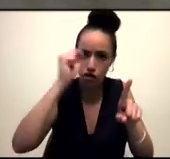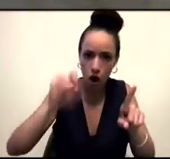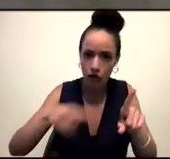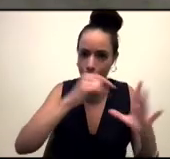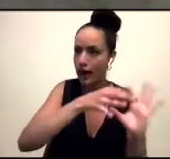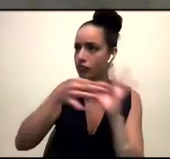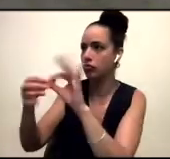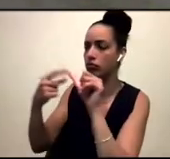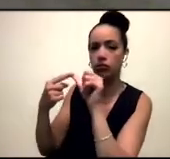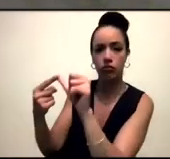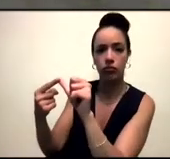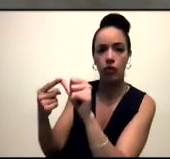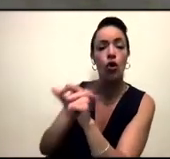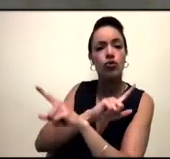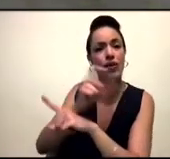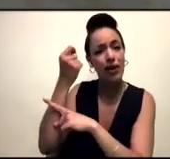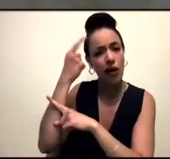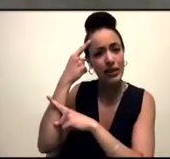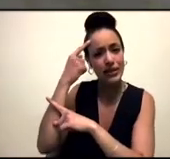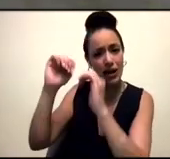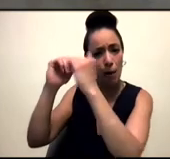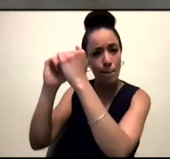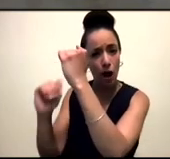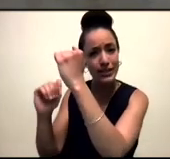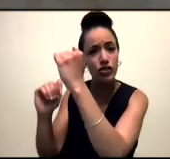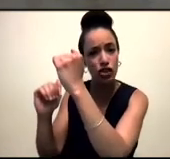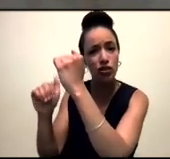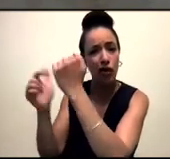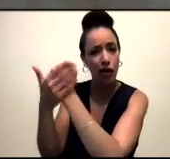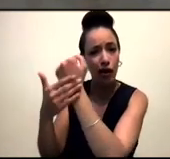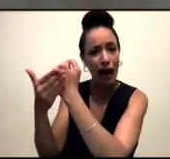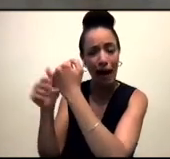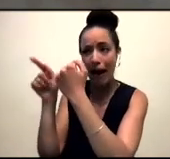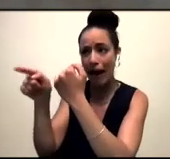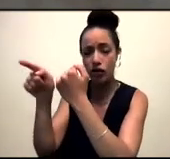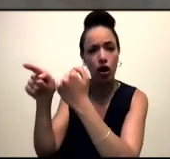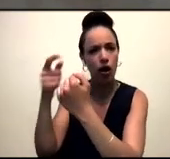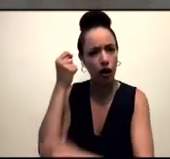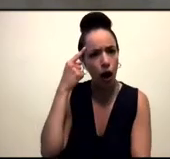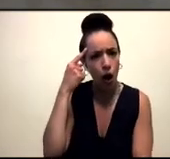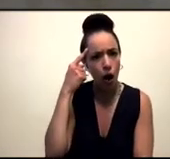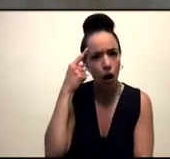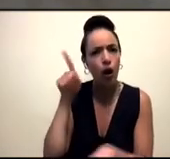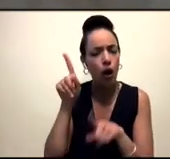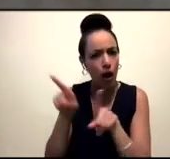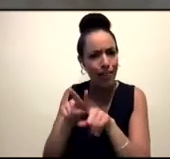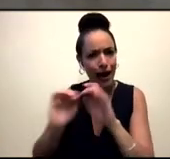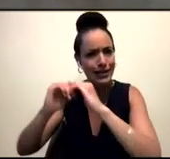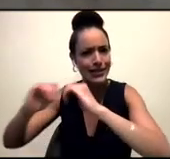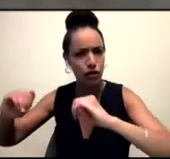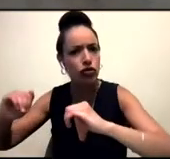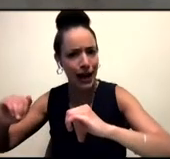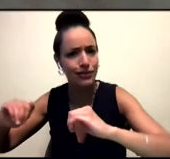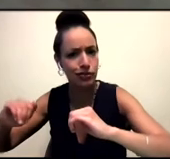understanding partition gave me such a richer understanding, but I did come into that class thinking, oh, this is like segregation. But no, it is different. And that is okay. But there are